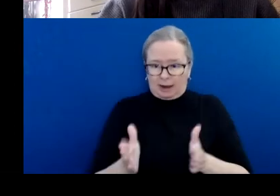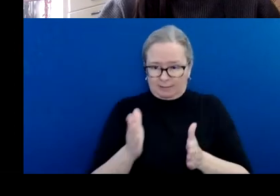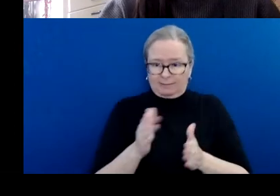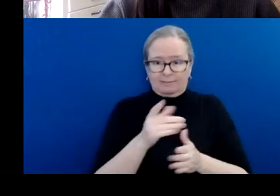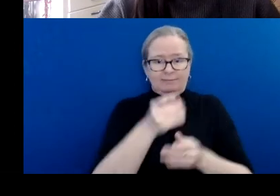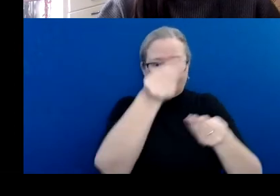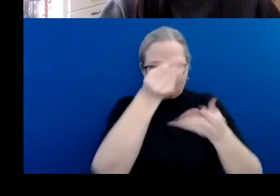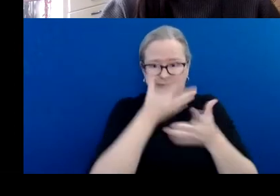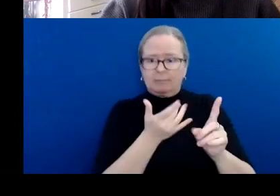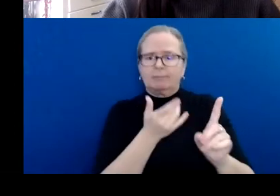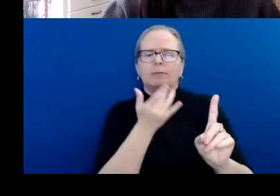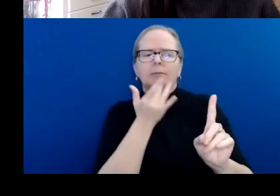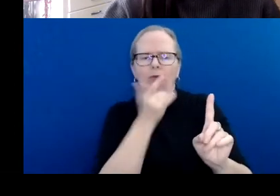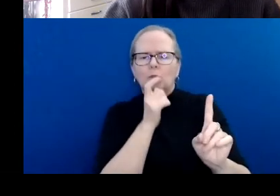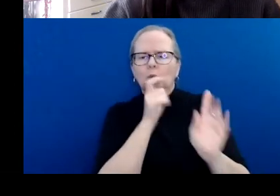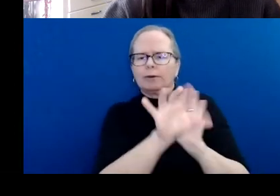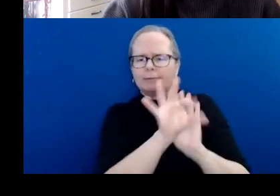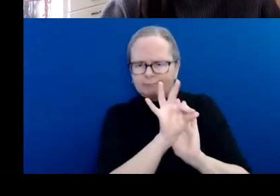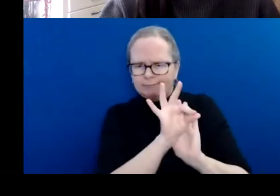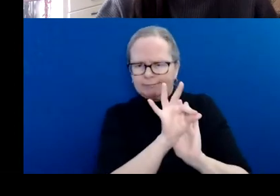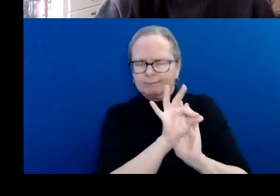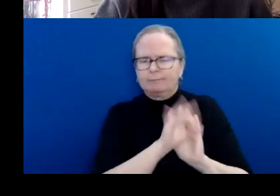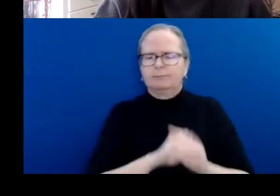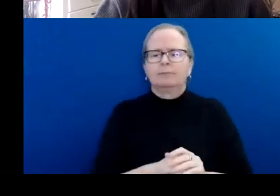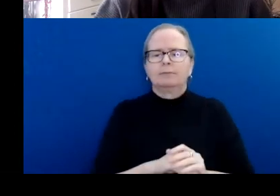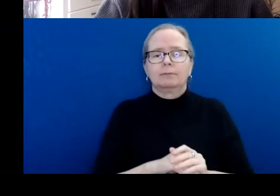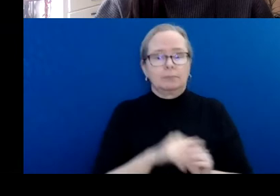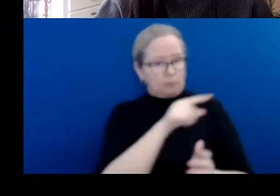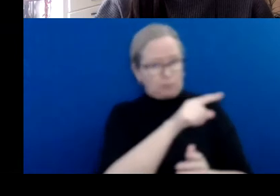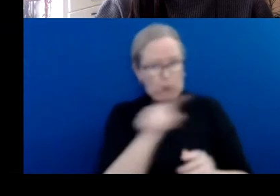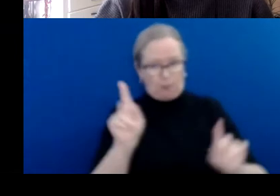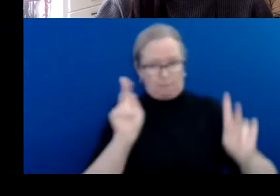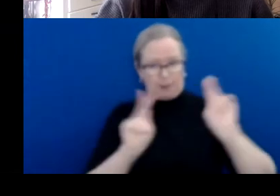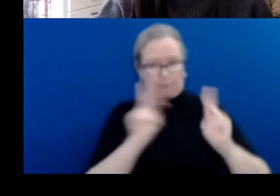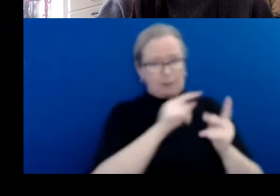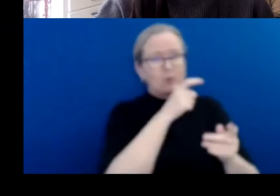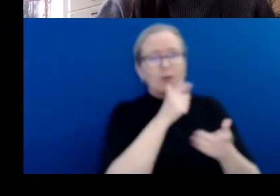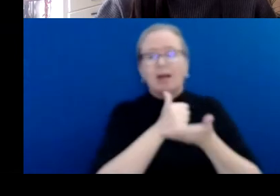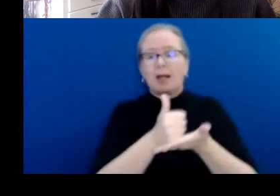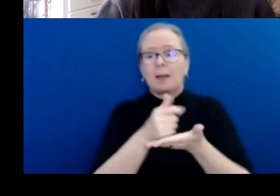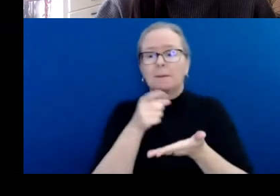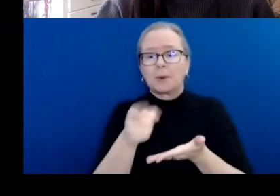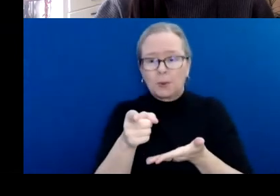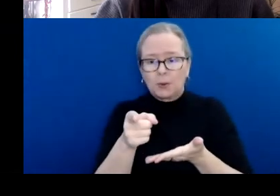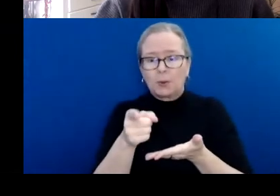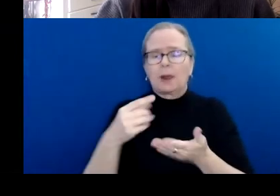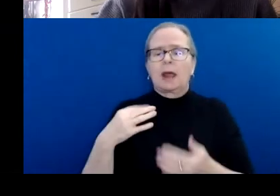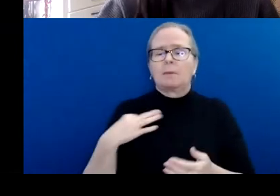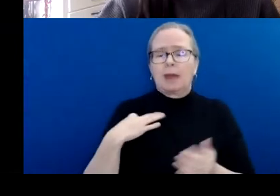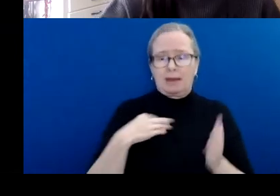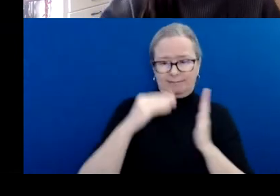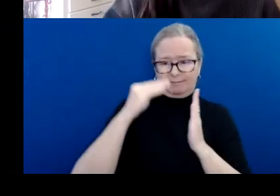They'll email us an invoice with the hours that they assisted, and their hourly rate, and CADA will pay them directly.